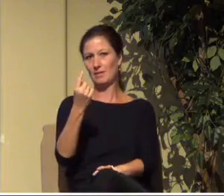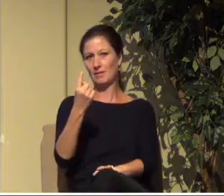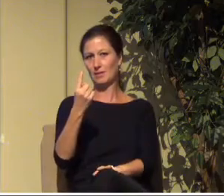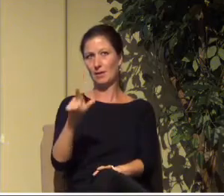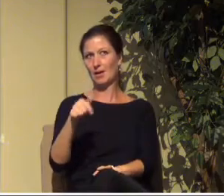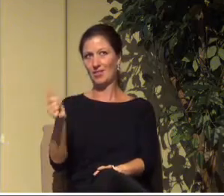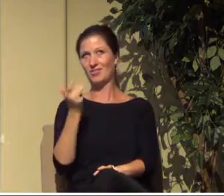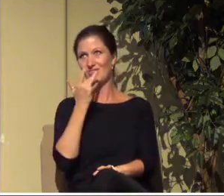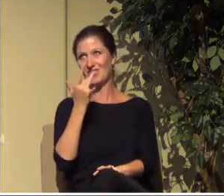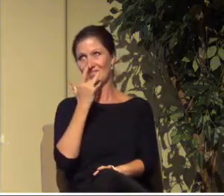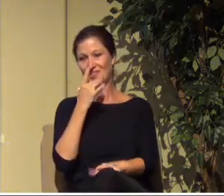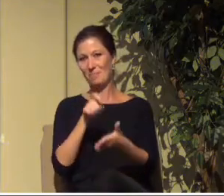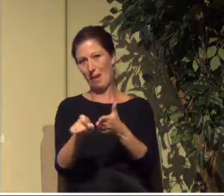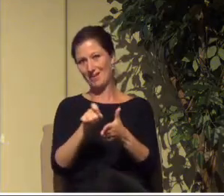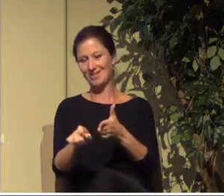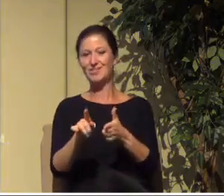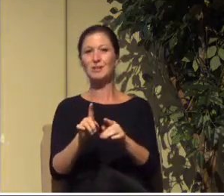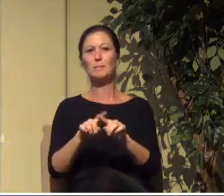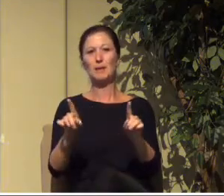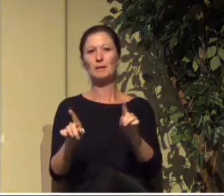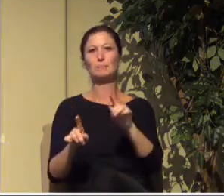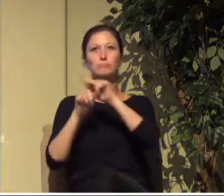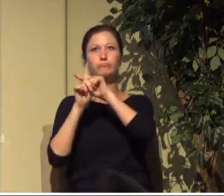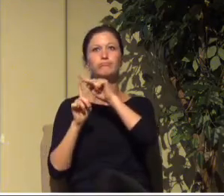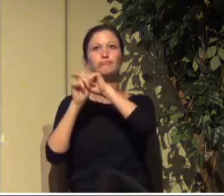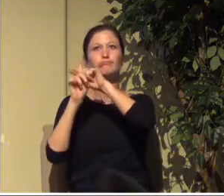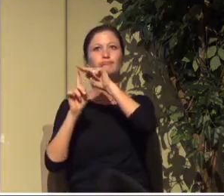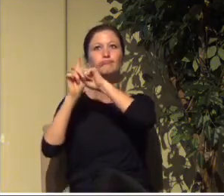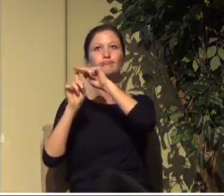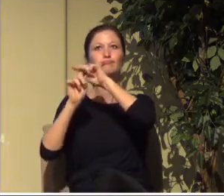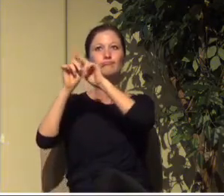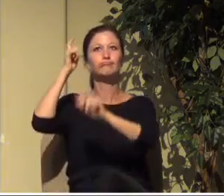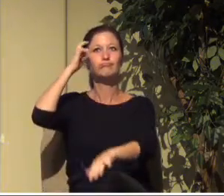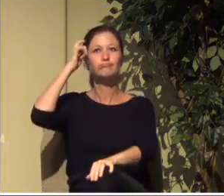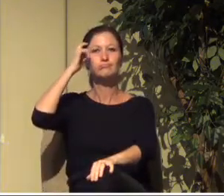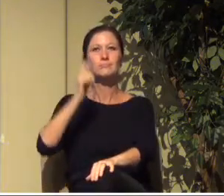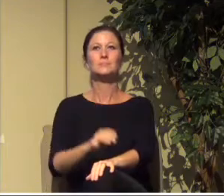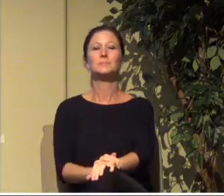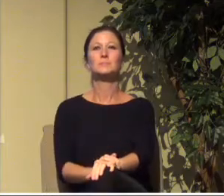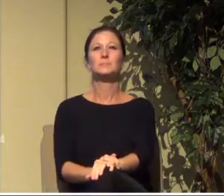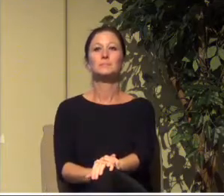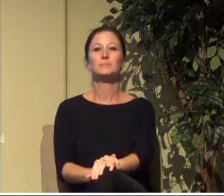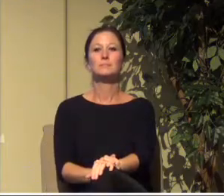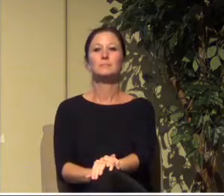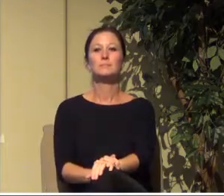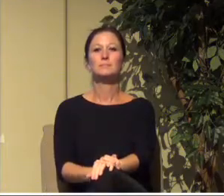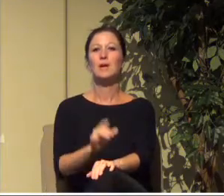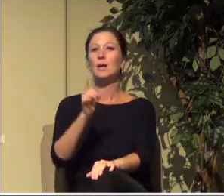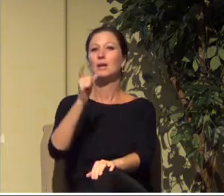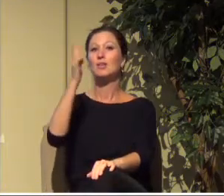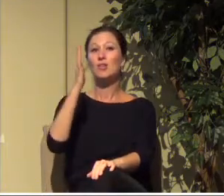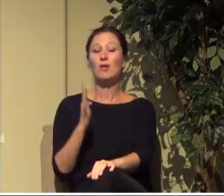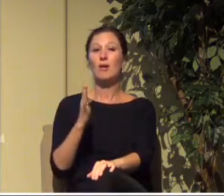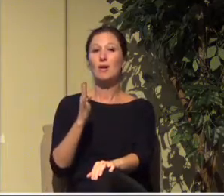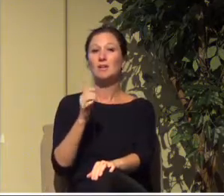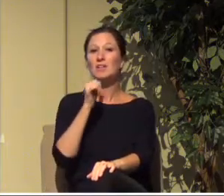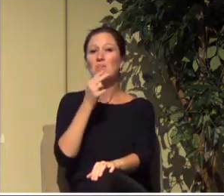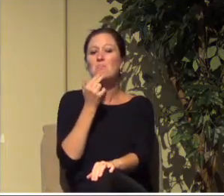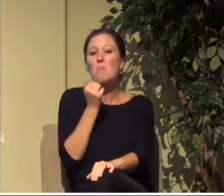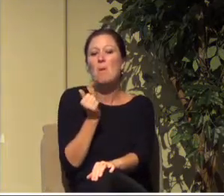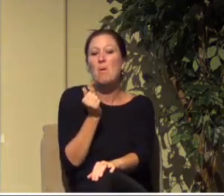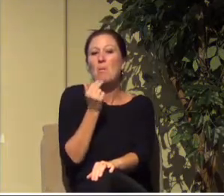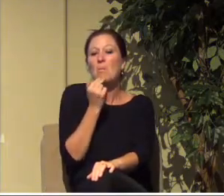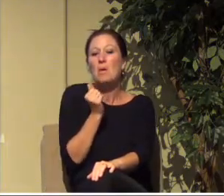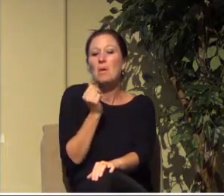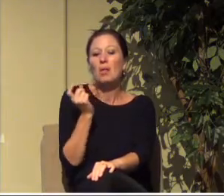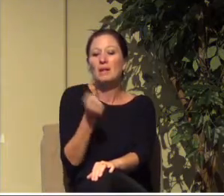but this one comes up a lot in my mind. God isn't stingy with his gifts. God isn't stingy when he gives